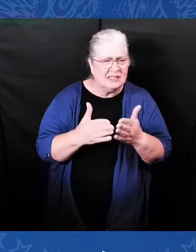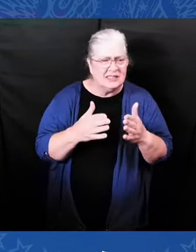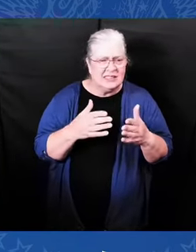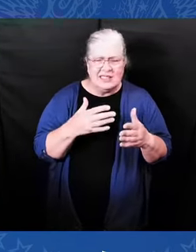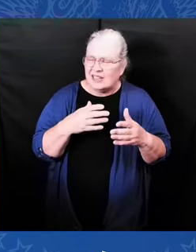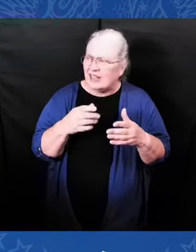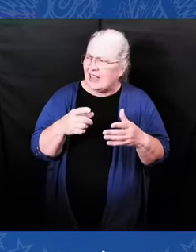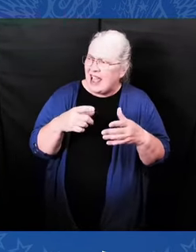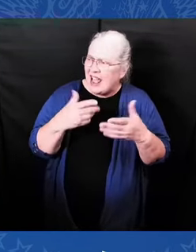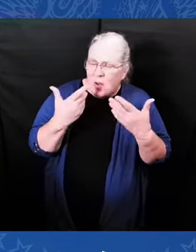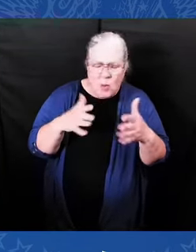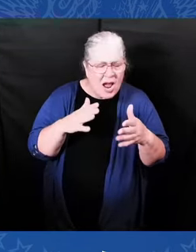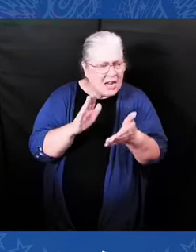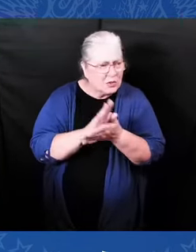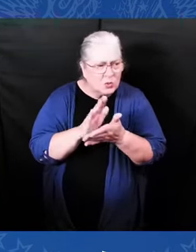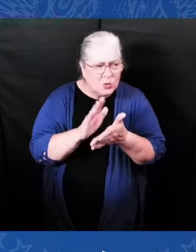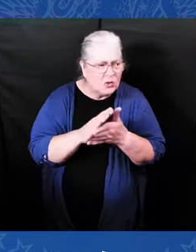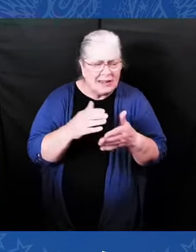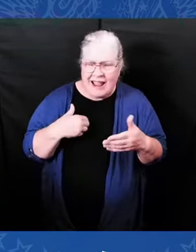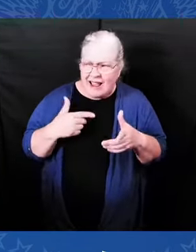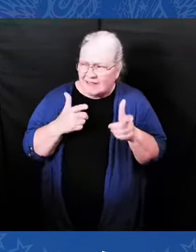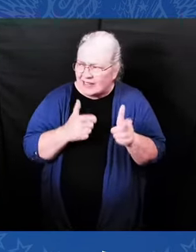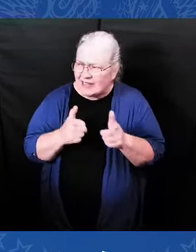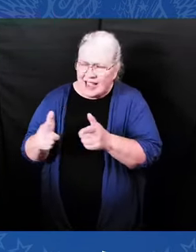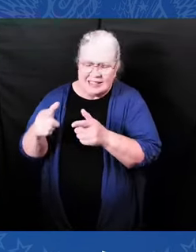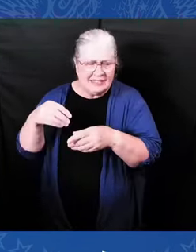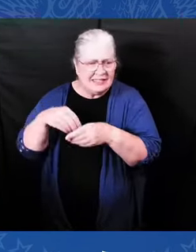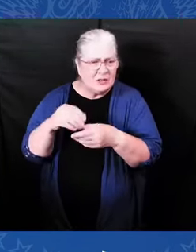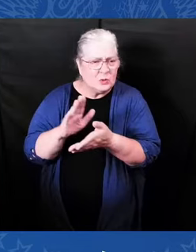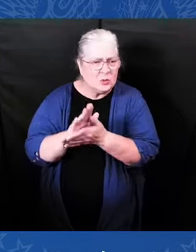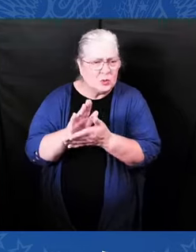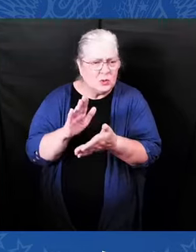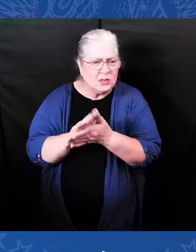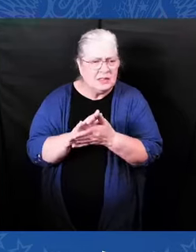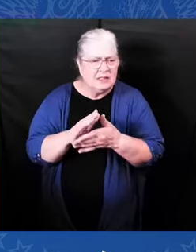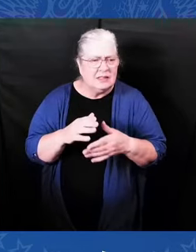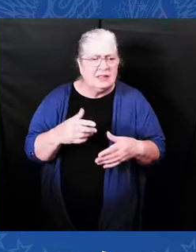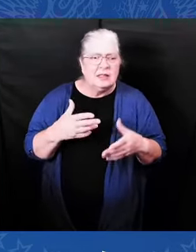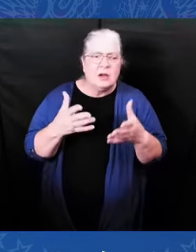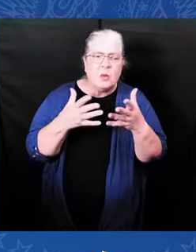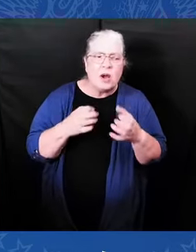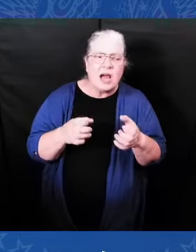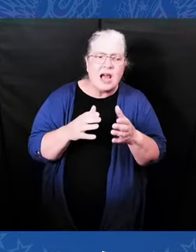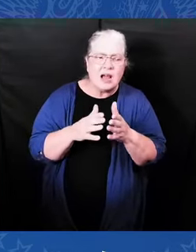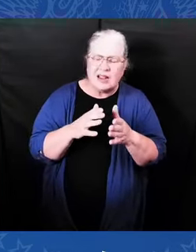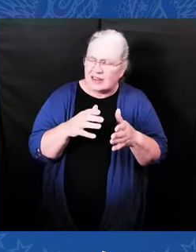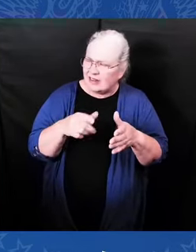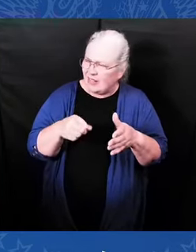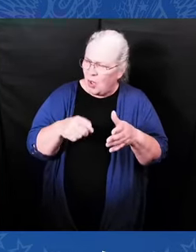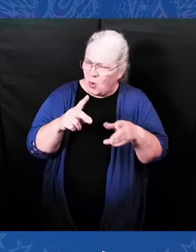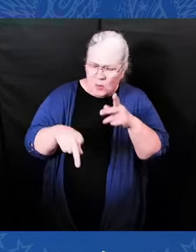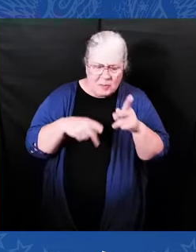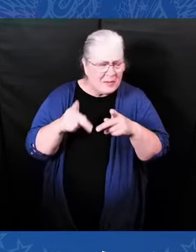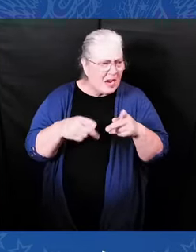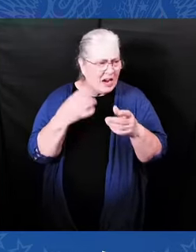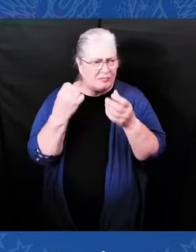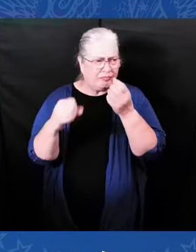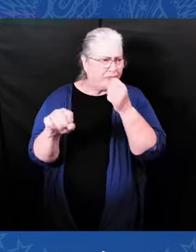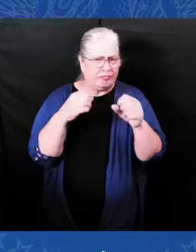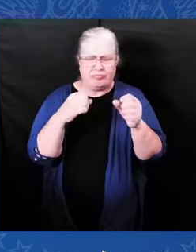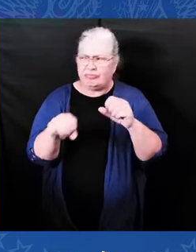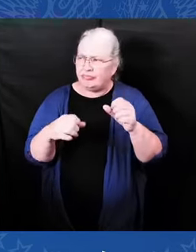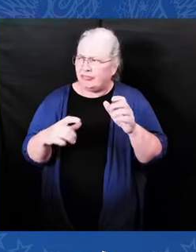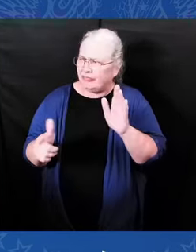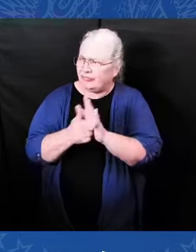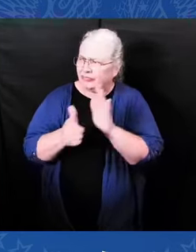In Florida, they intend to tell our children that enslaved people benefited from slavery. And then